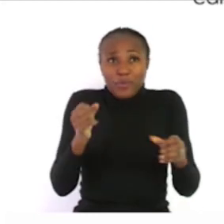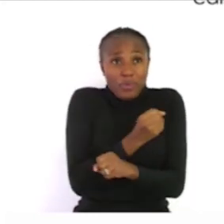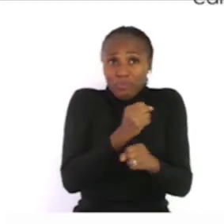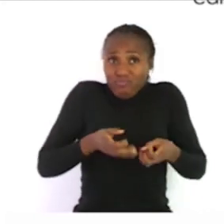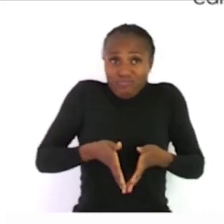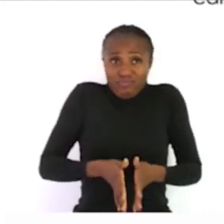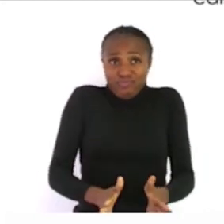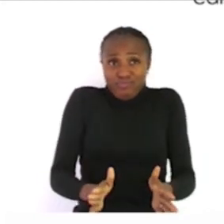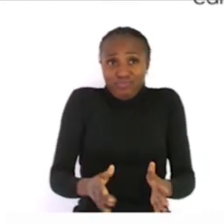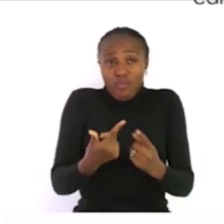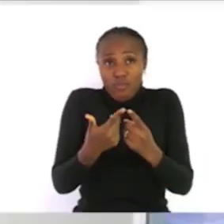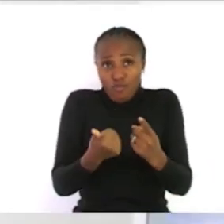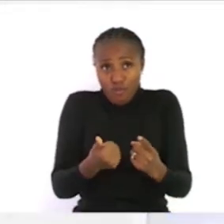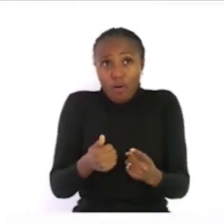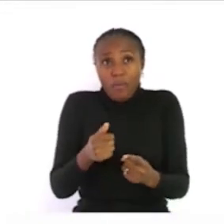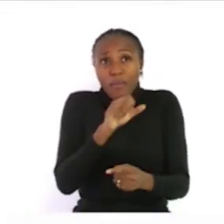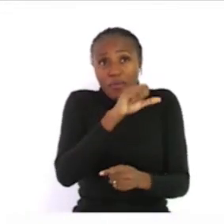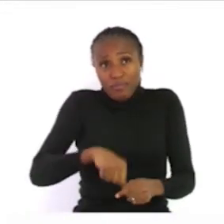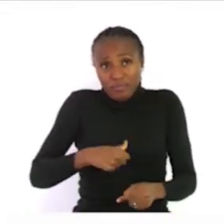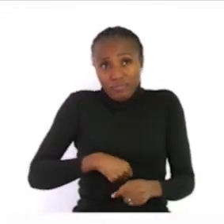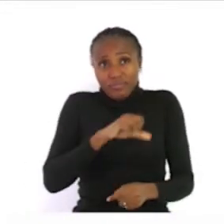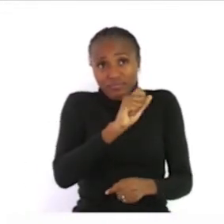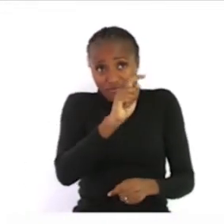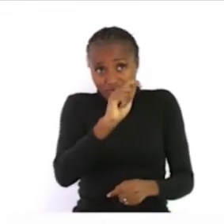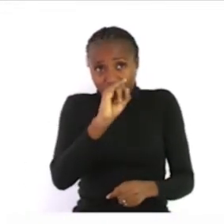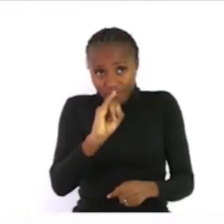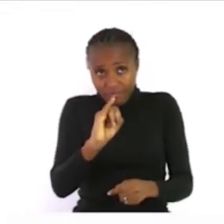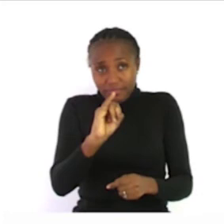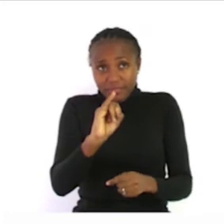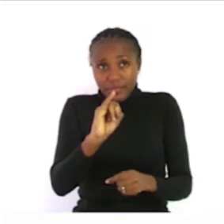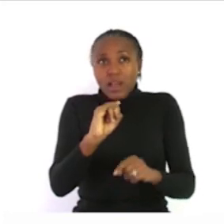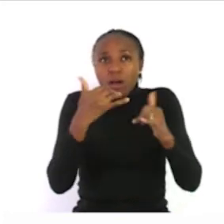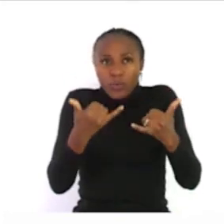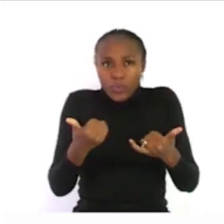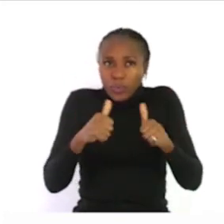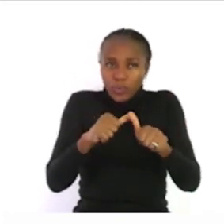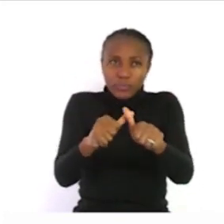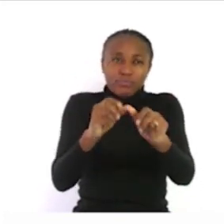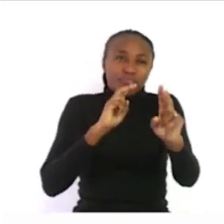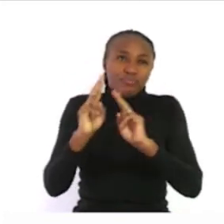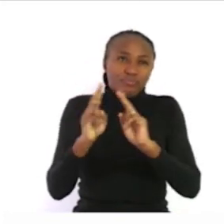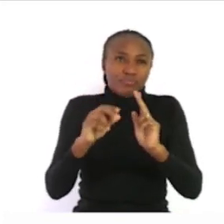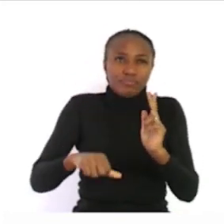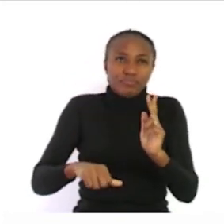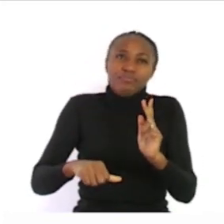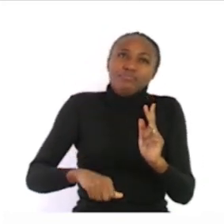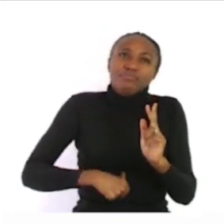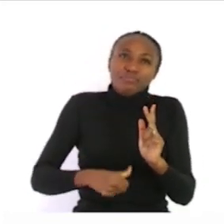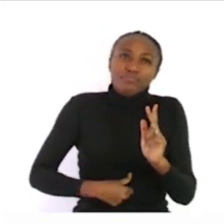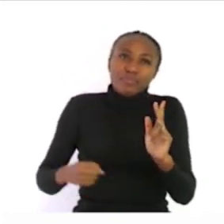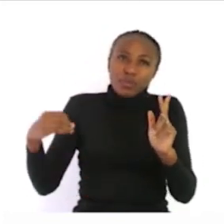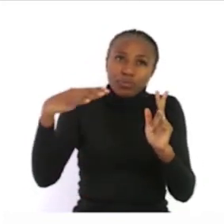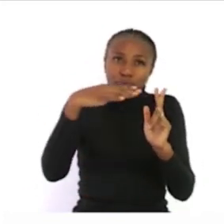let's turn on page 16 continuing with the communicable diseases we have rapists